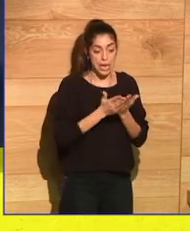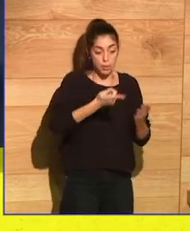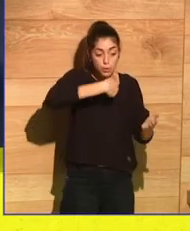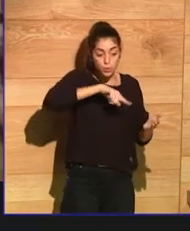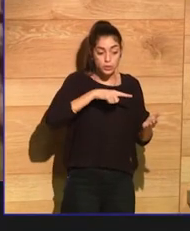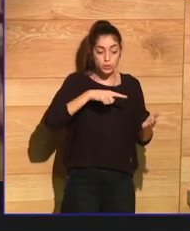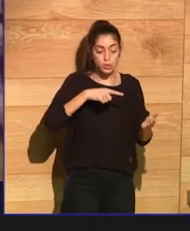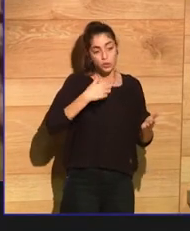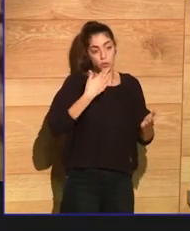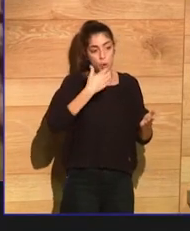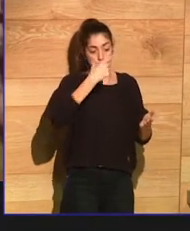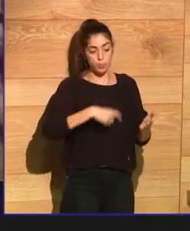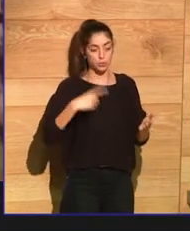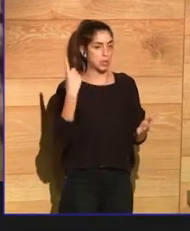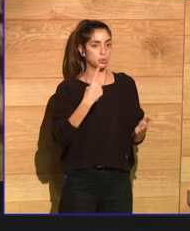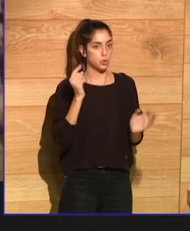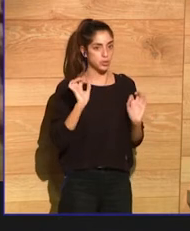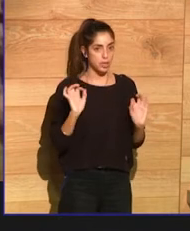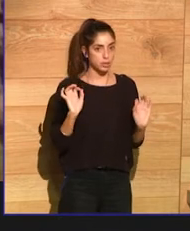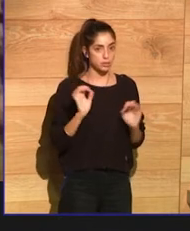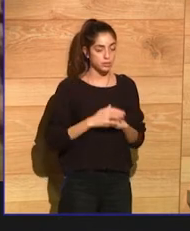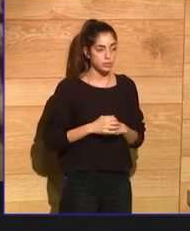beings when we are in front of our books.